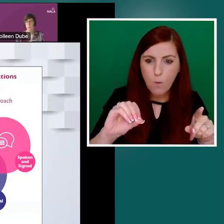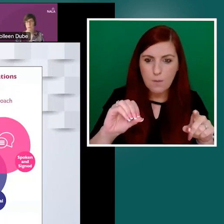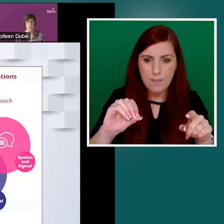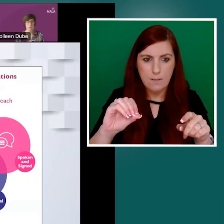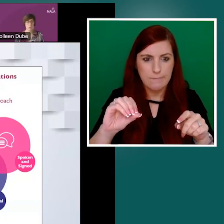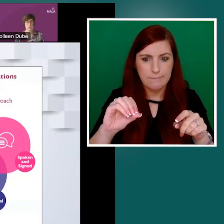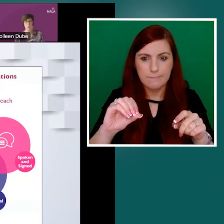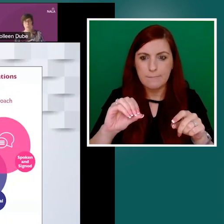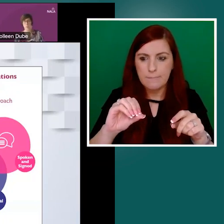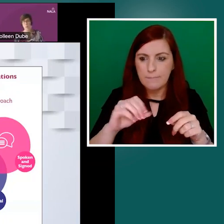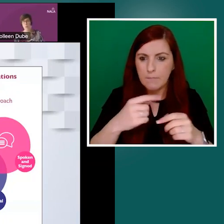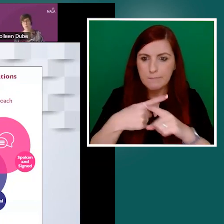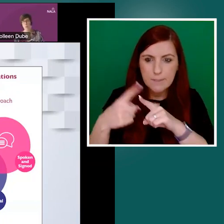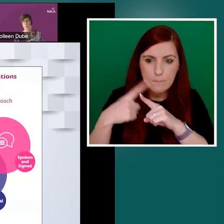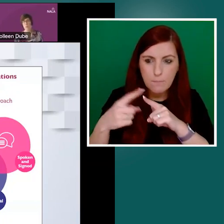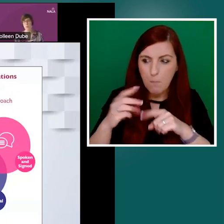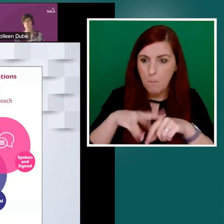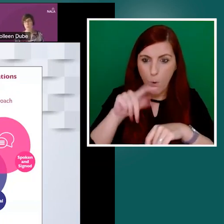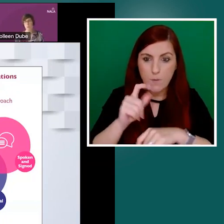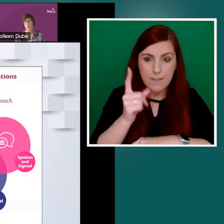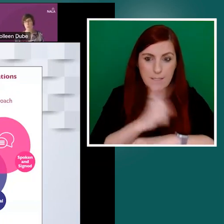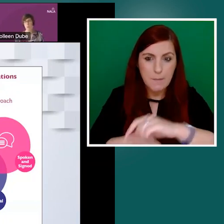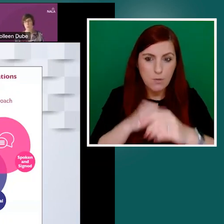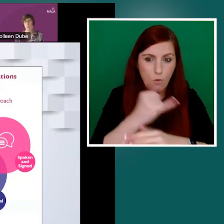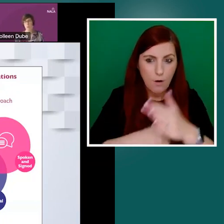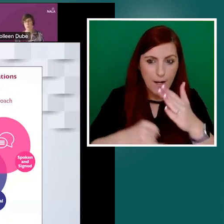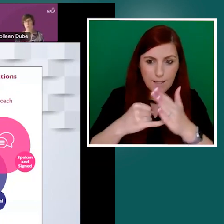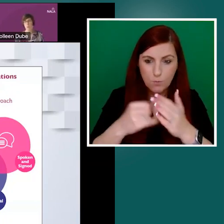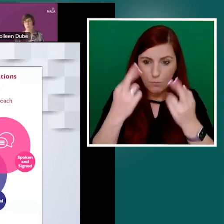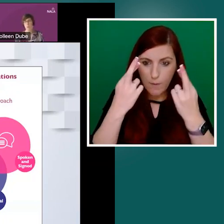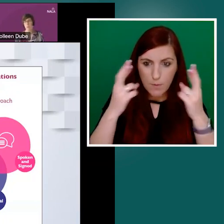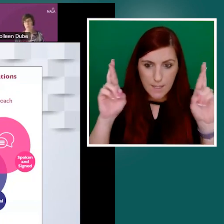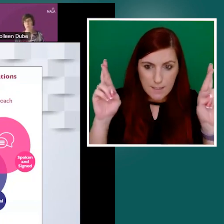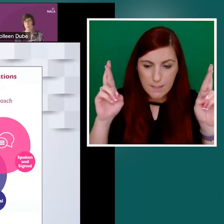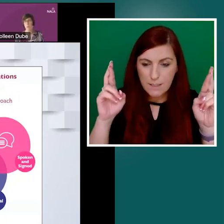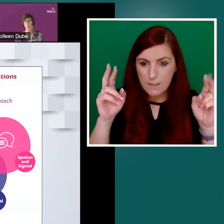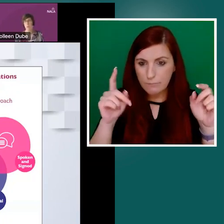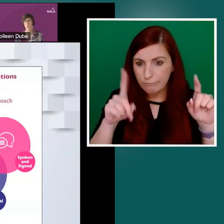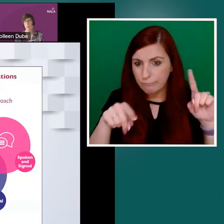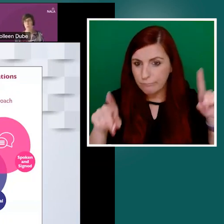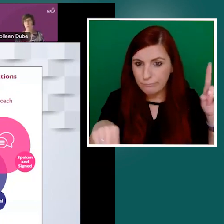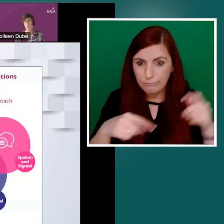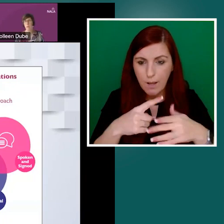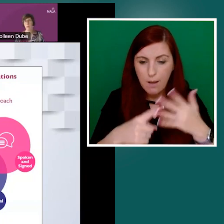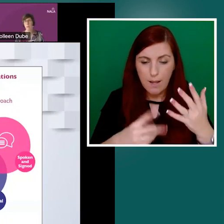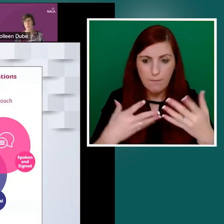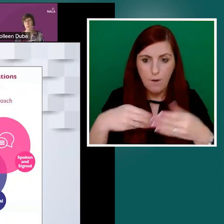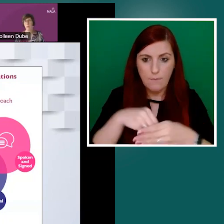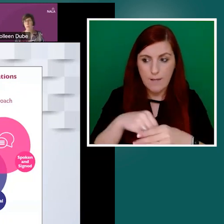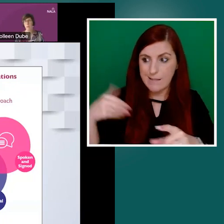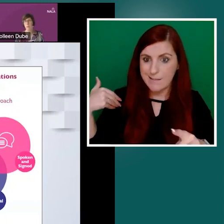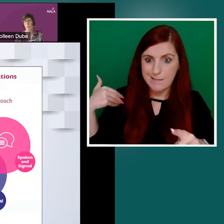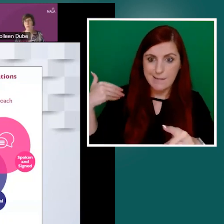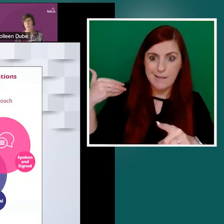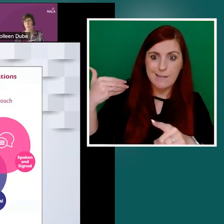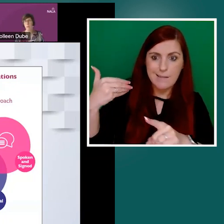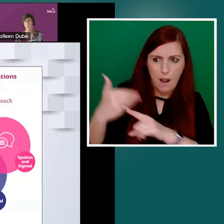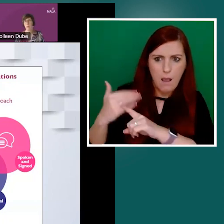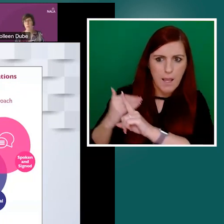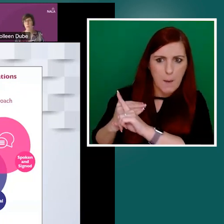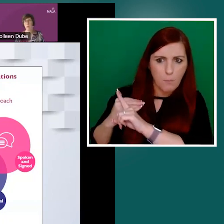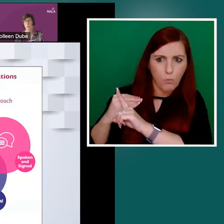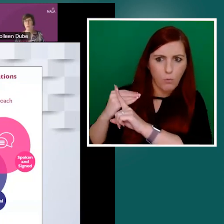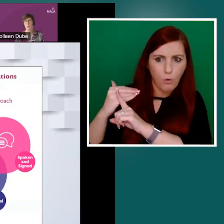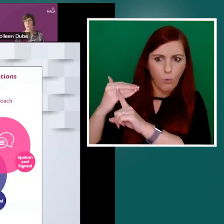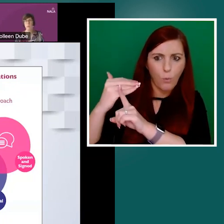so since then, like I say, there's been significant improvements in the way that customer communications have been